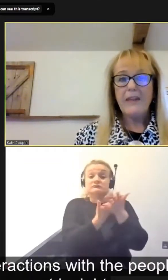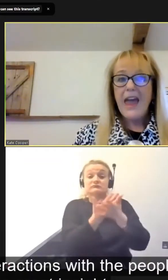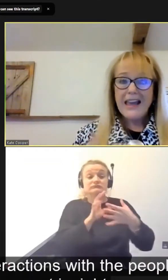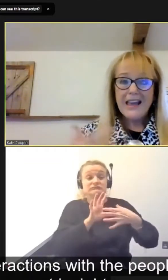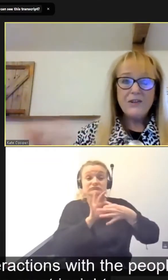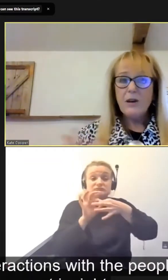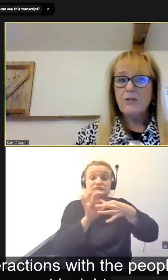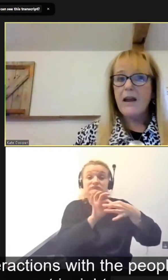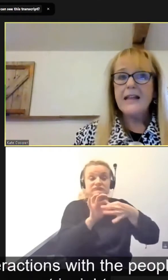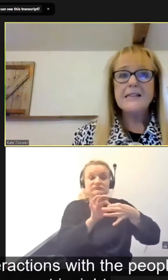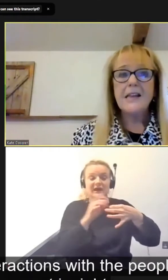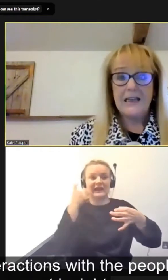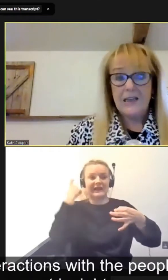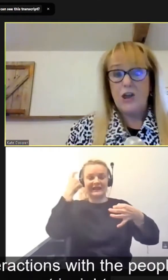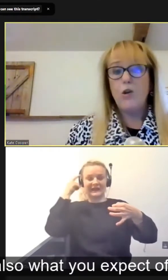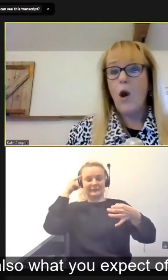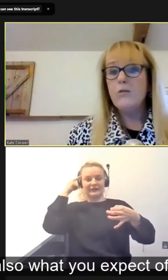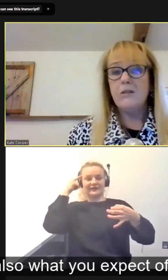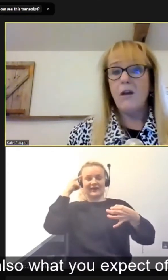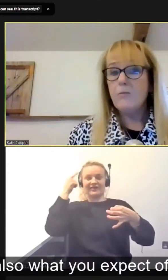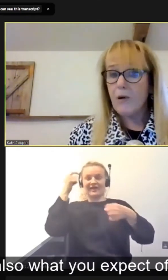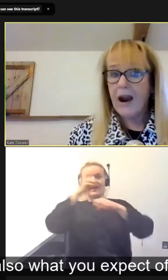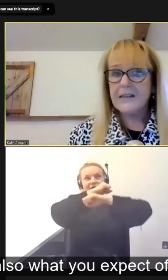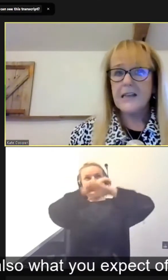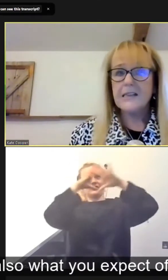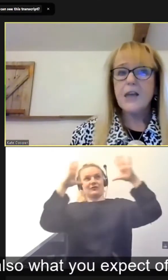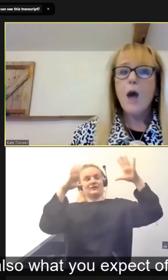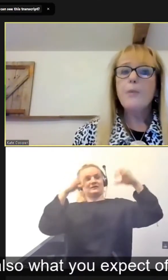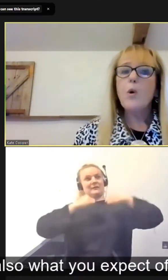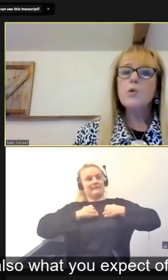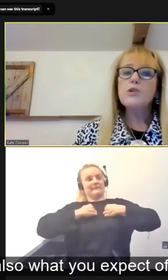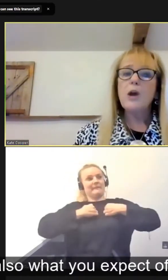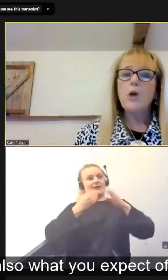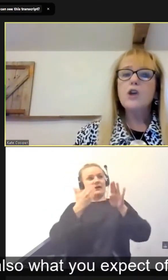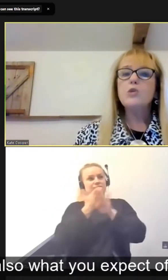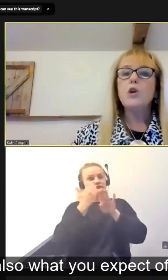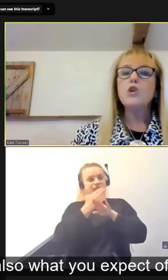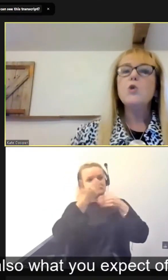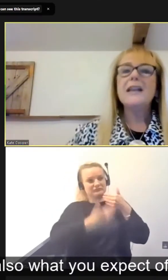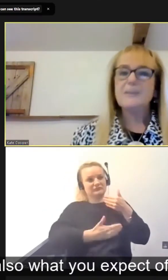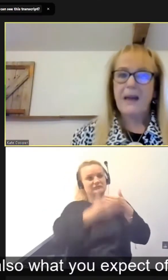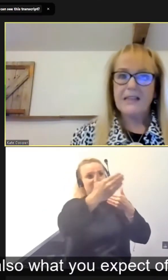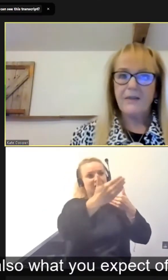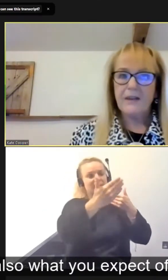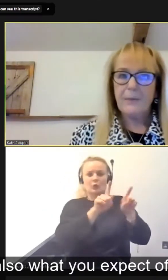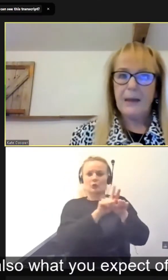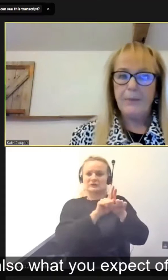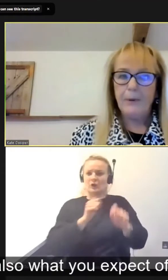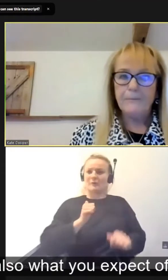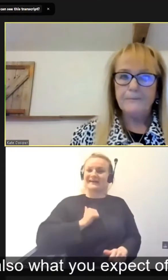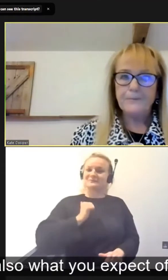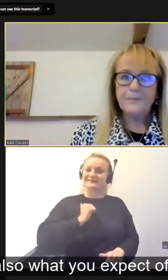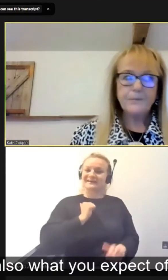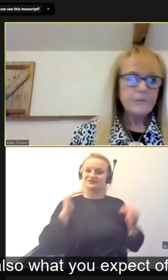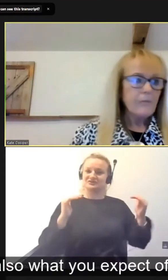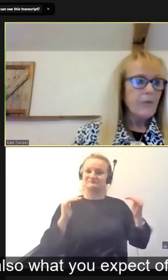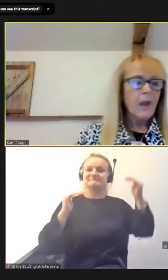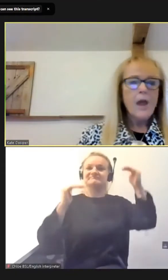work with, it gives you a great insight into not only your own practice, but also to what you expect of other people.